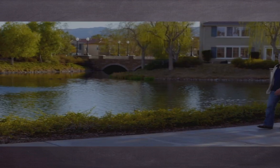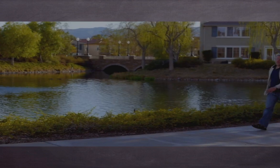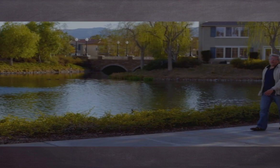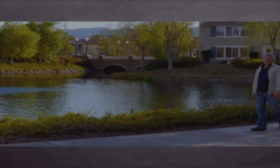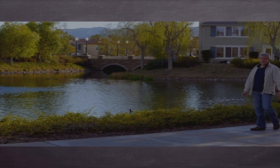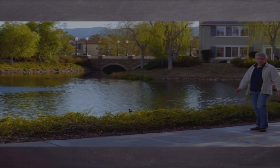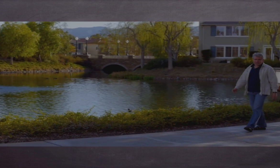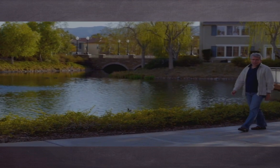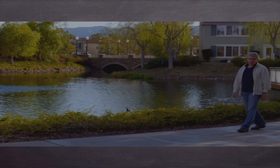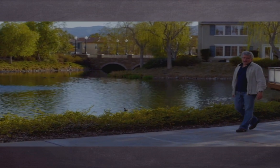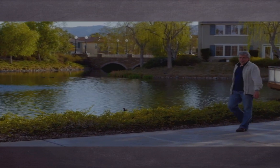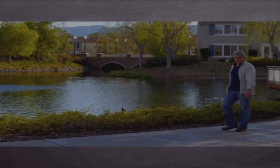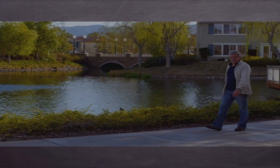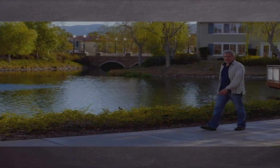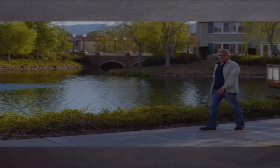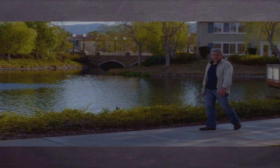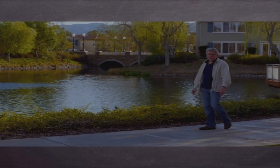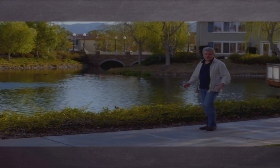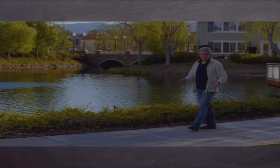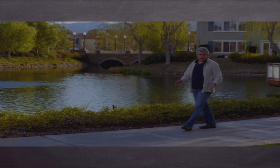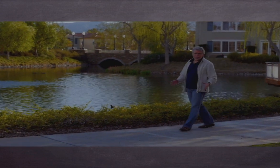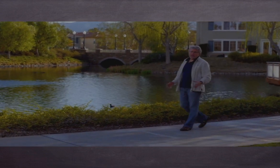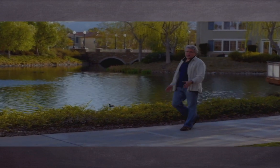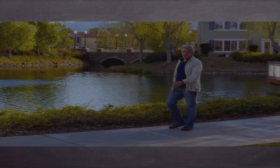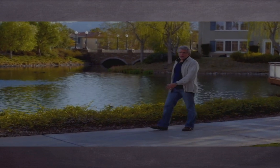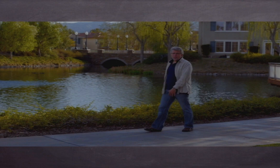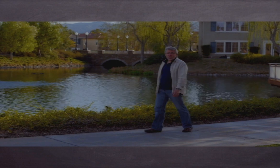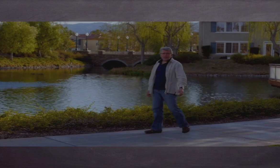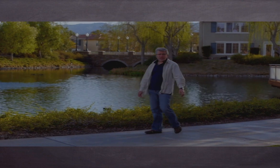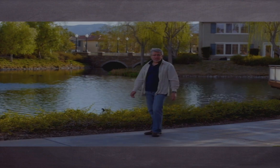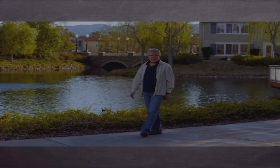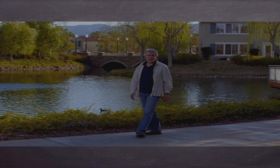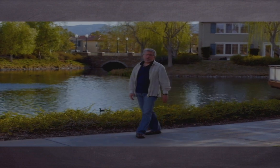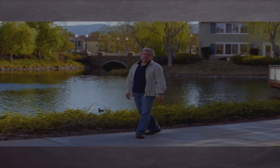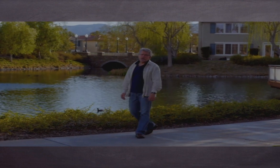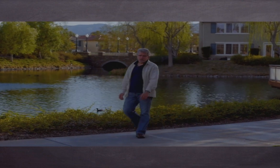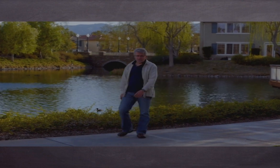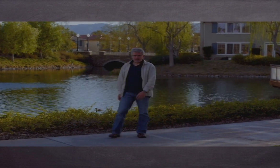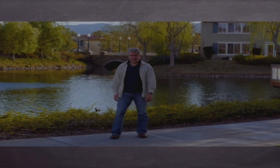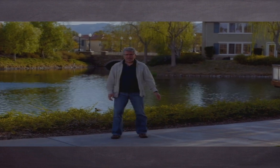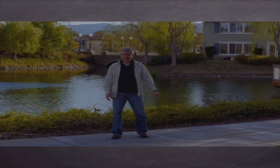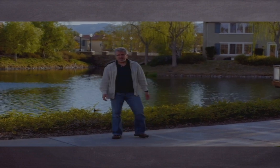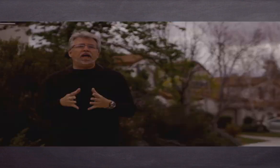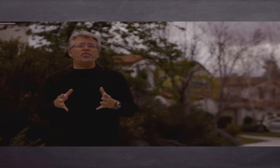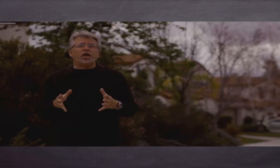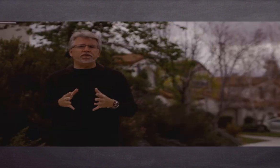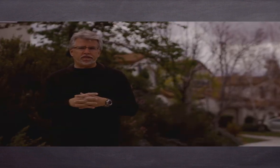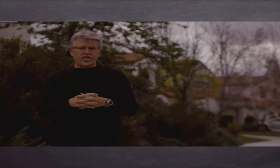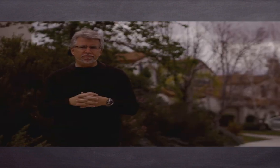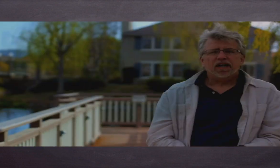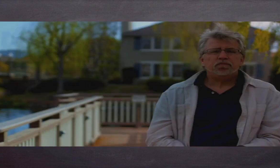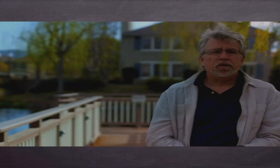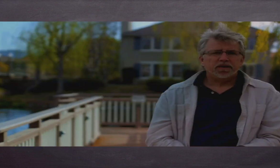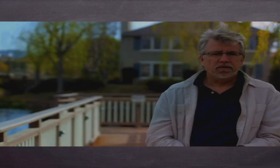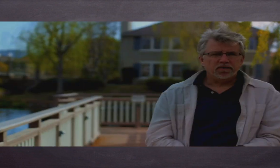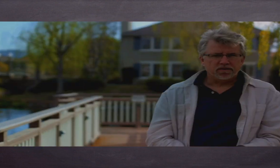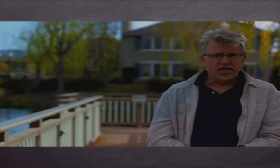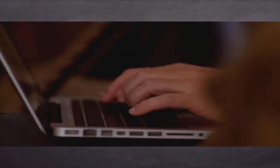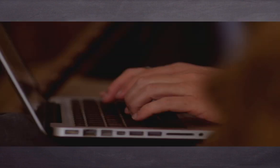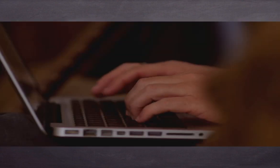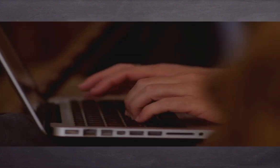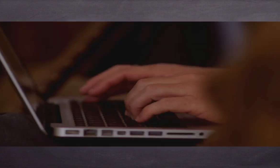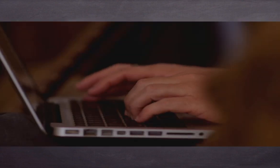I no longer believe that my happiness is enhanced by my obedience to other men's ideas of how I should live my life. I'm Brian Dalton. I'm Brian